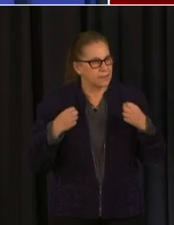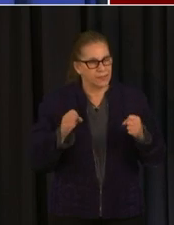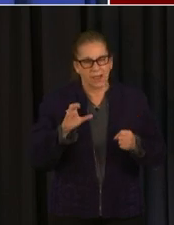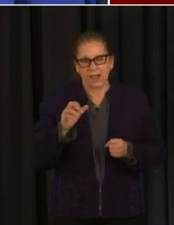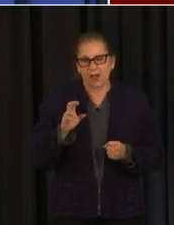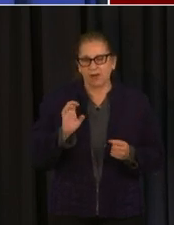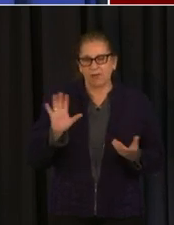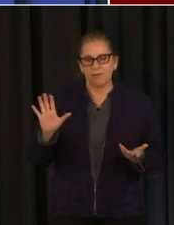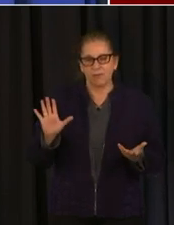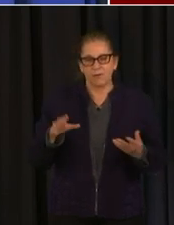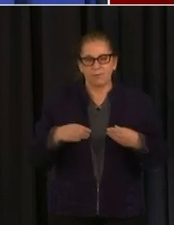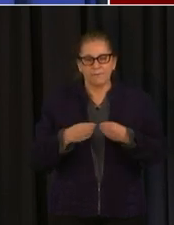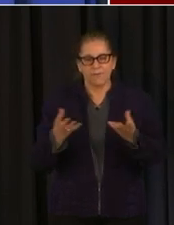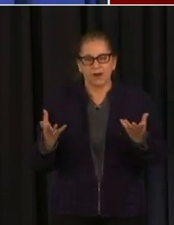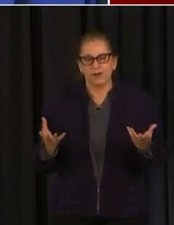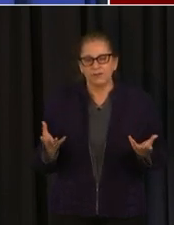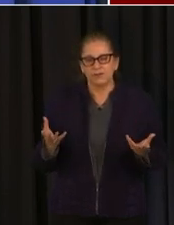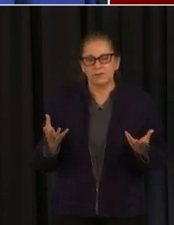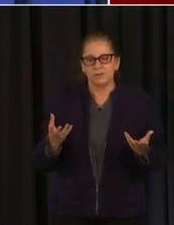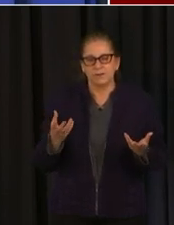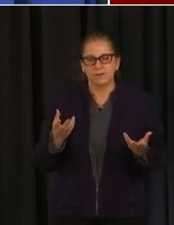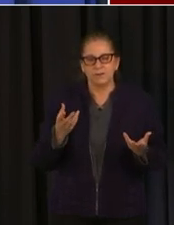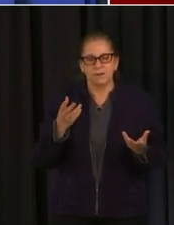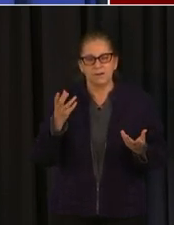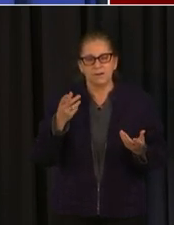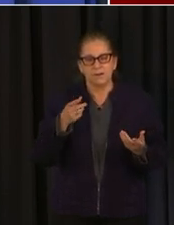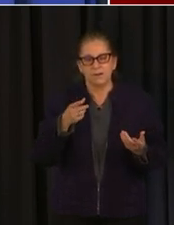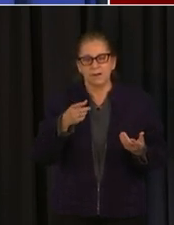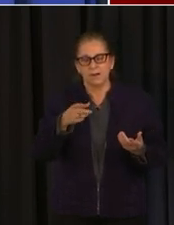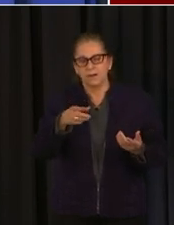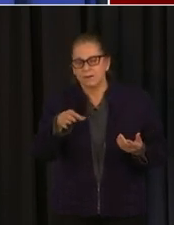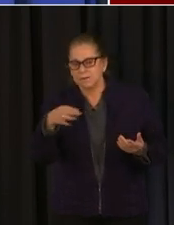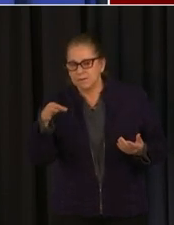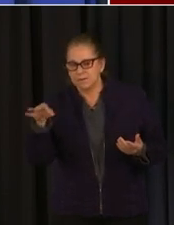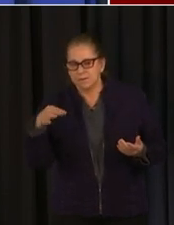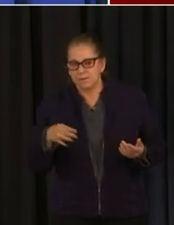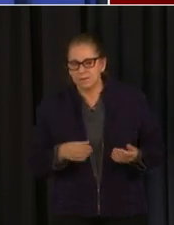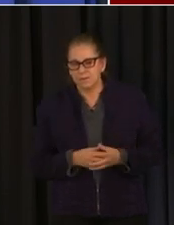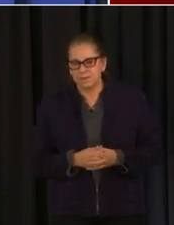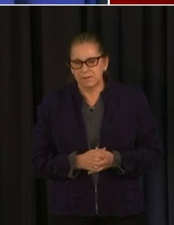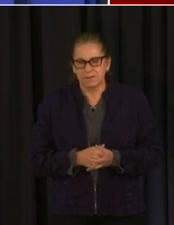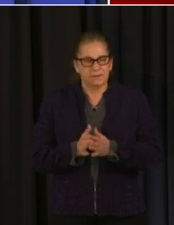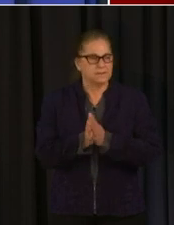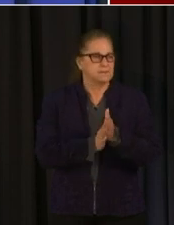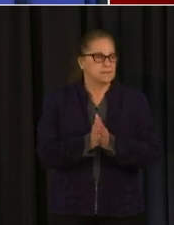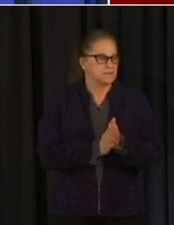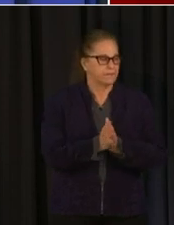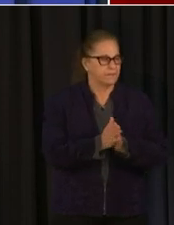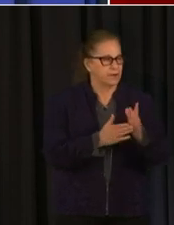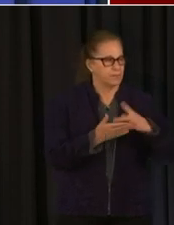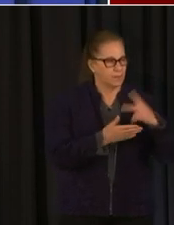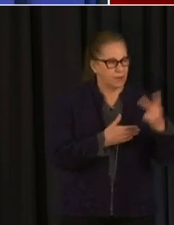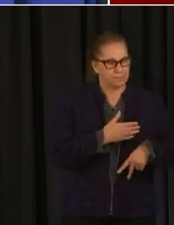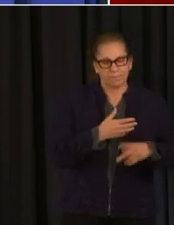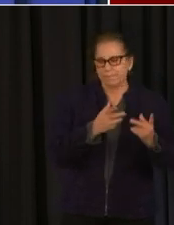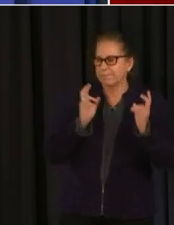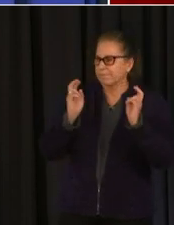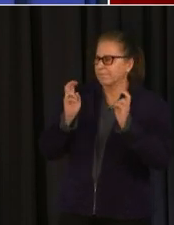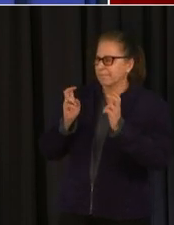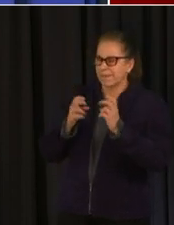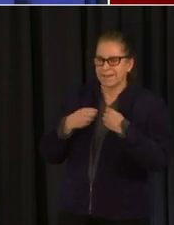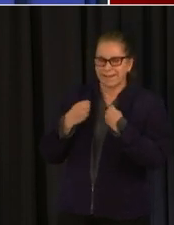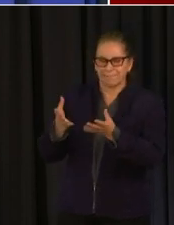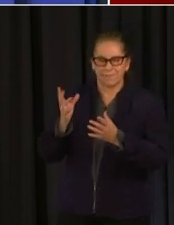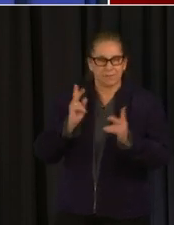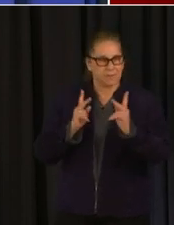providers who have already done those things who've created incentive programs for people to be vaccinated some of them are monetary some of them have to do